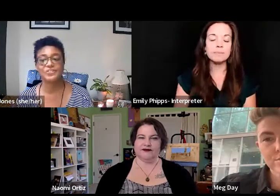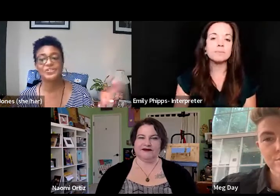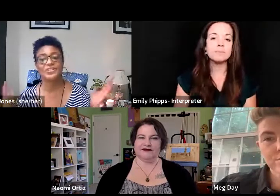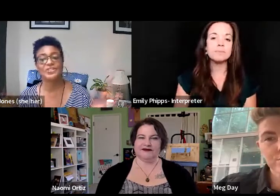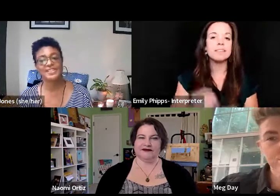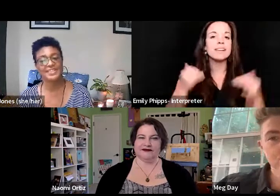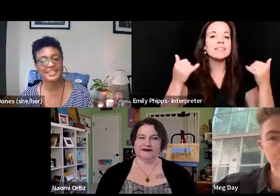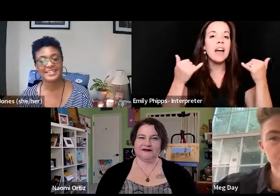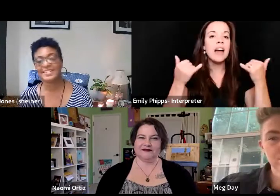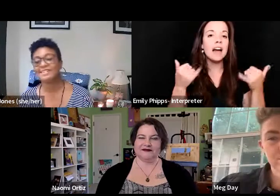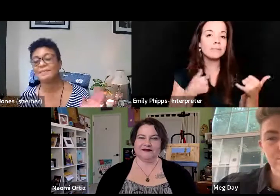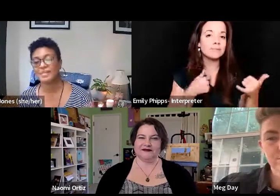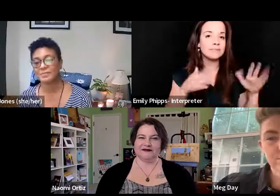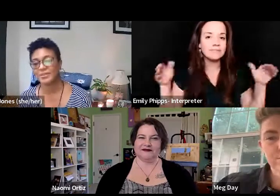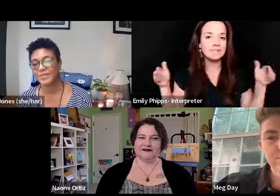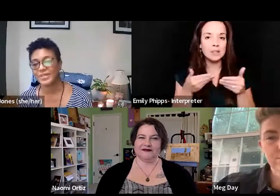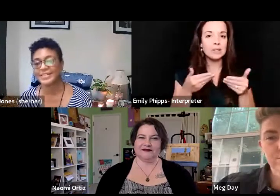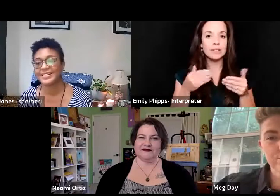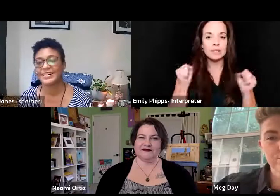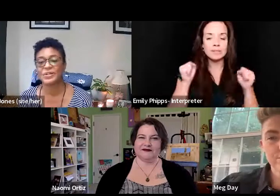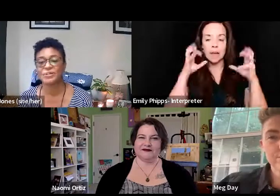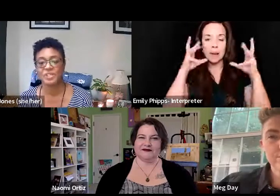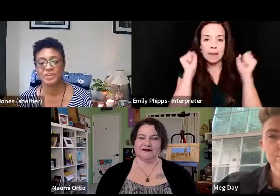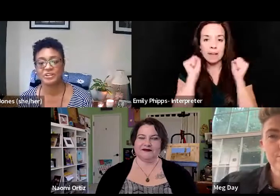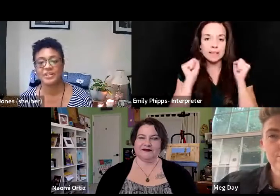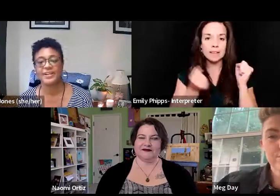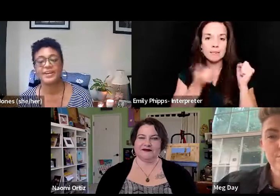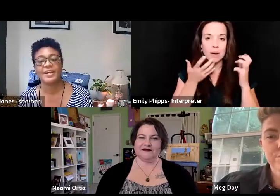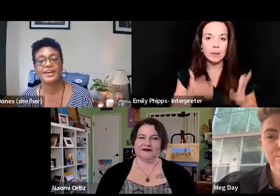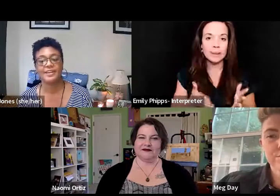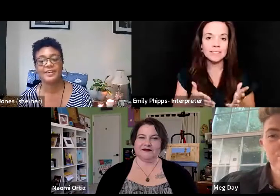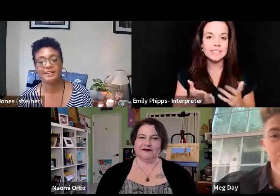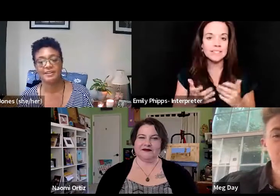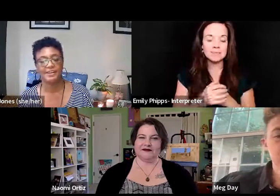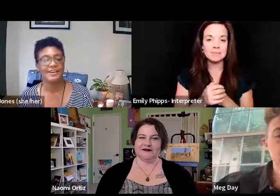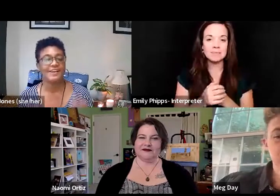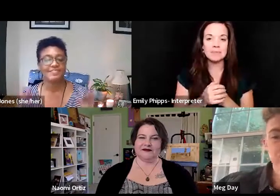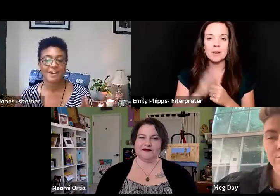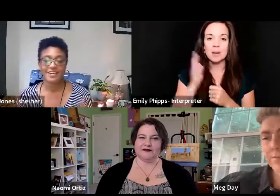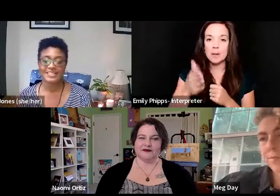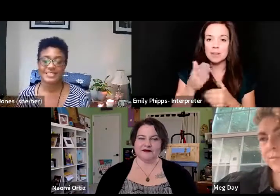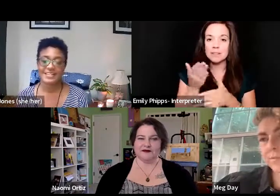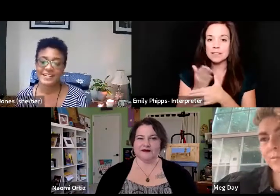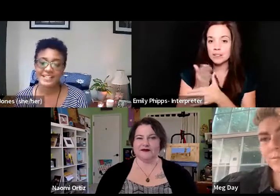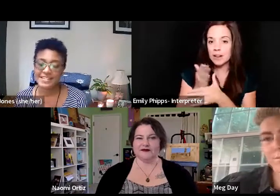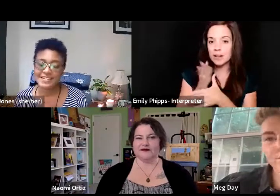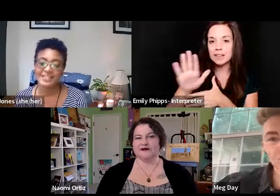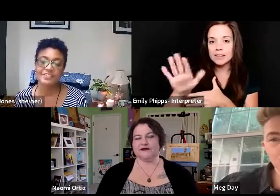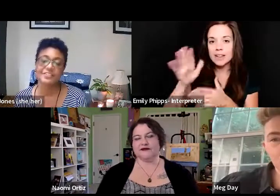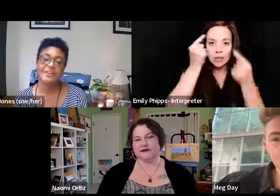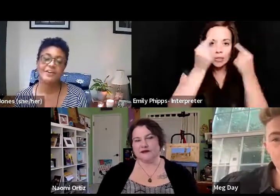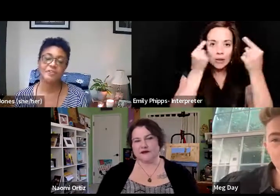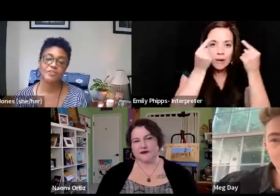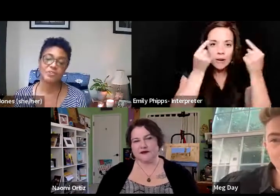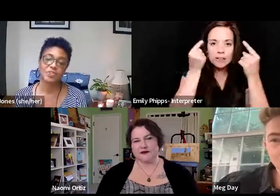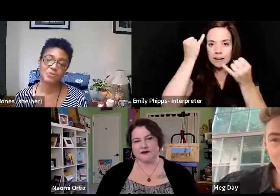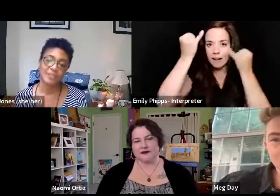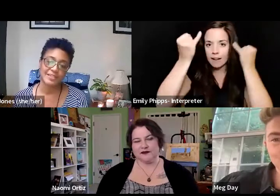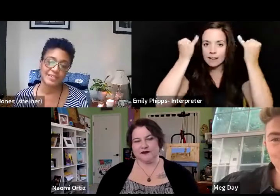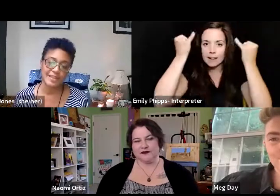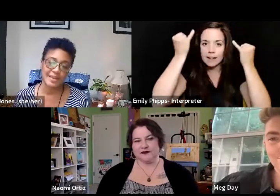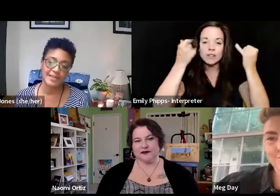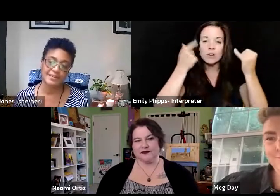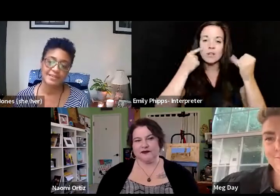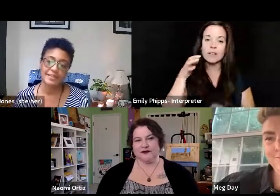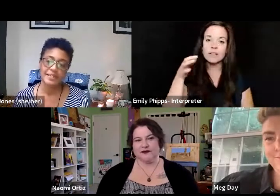to introduce these amazing poets who will be sharing their thoughts and ideas for the future